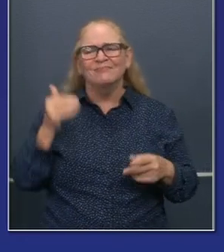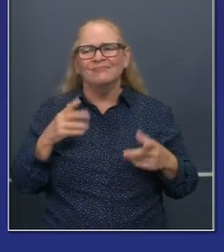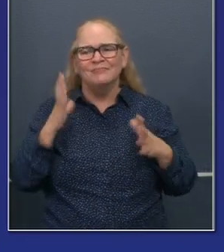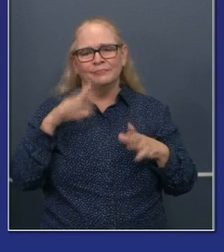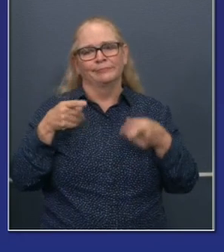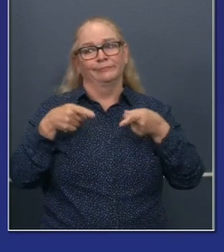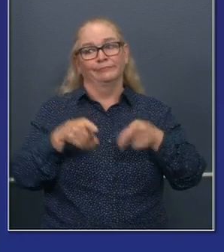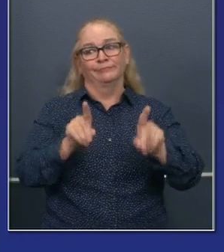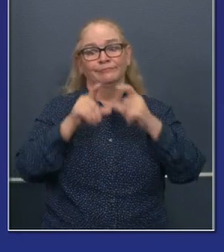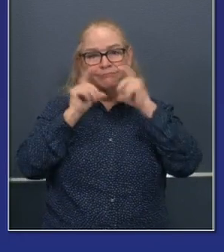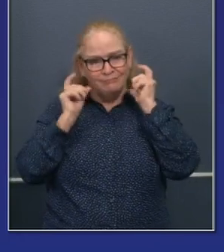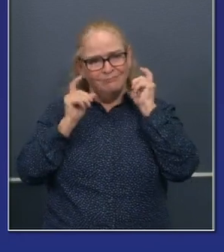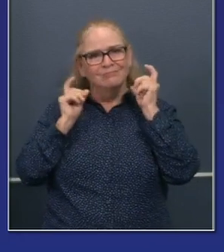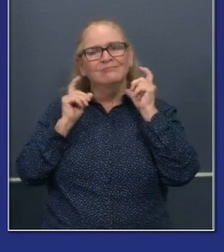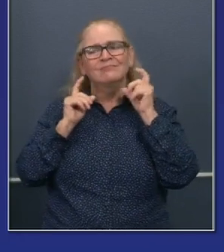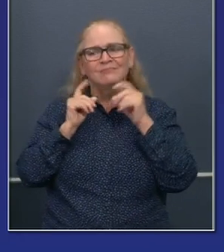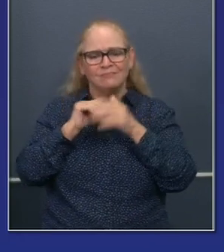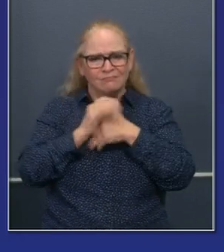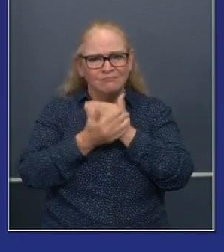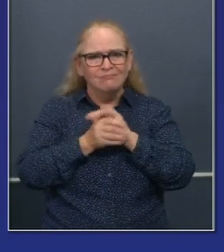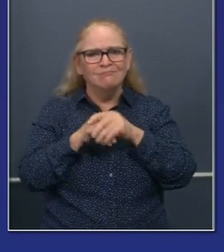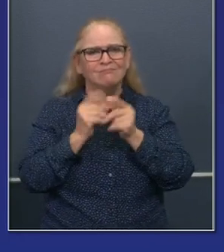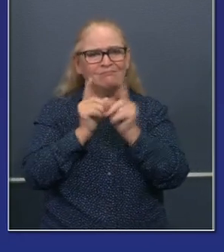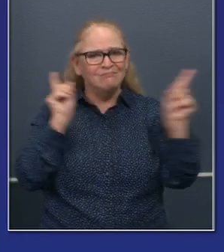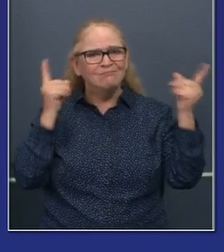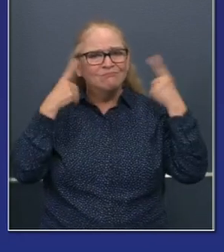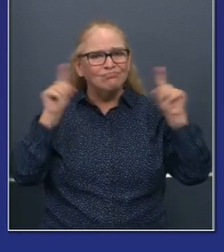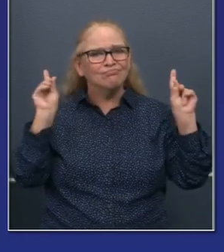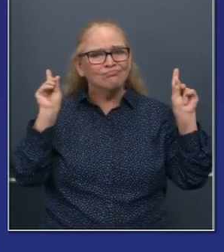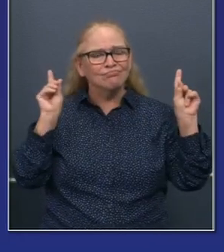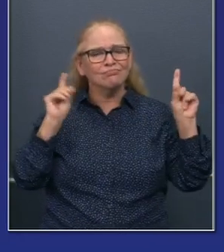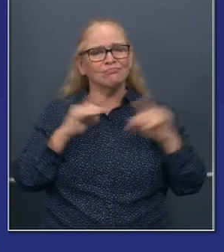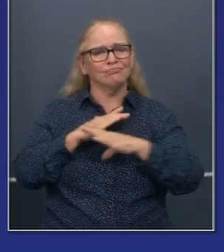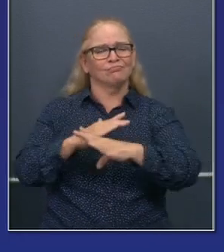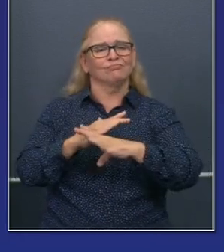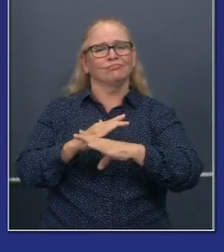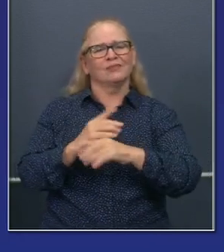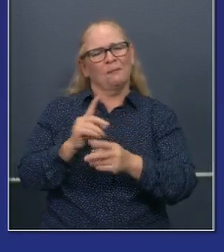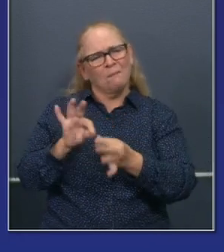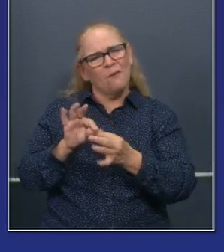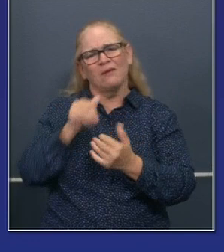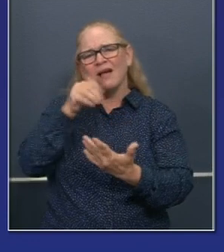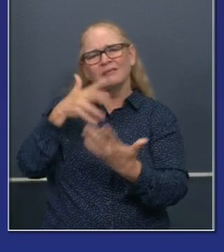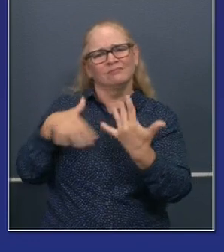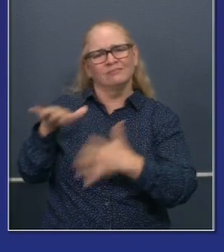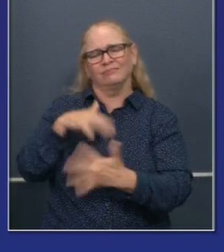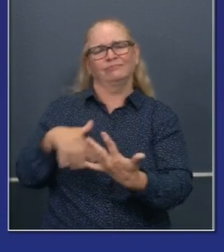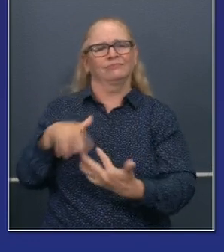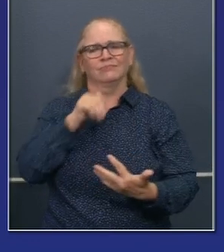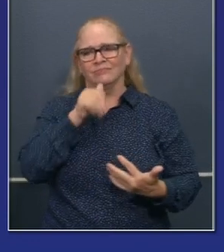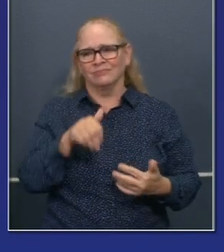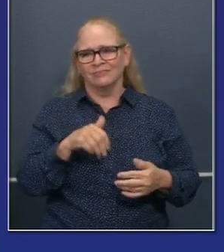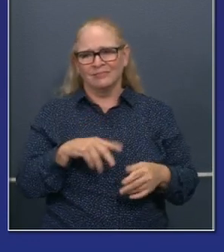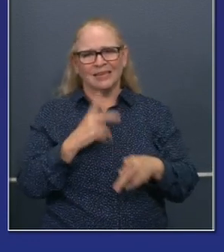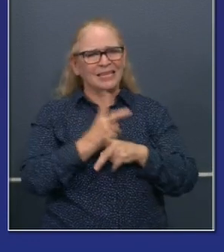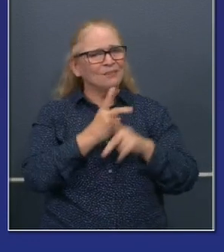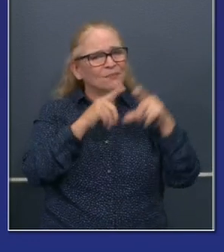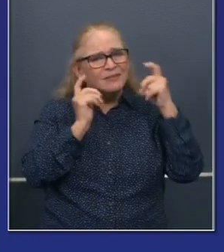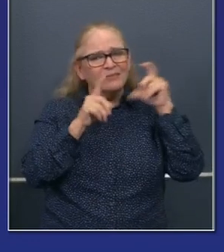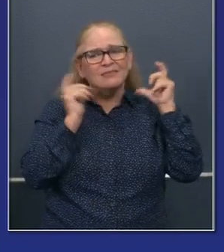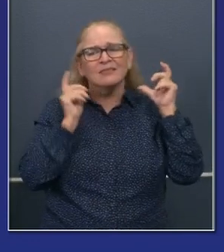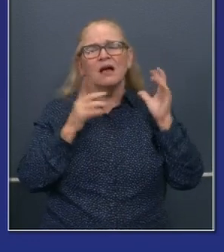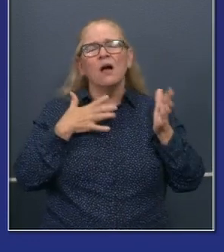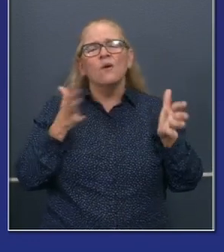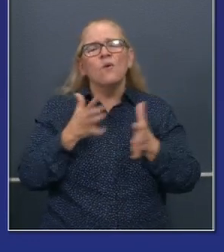mitigate the spread of this disease, including washing your hands, but then again, more important than wearing a mask. And so I want to encourage you, uh,